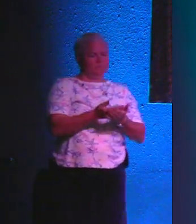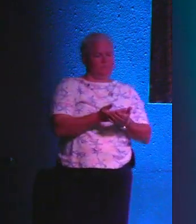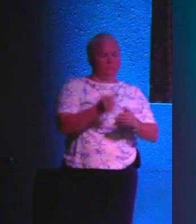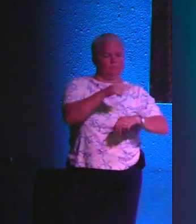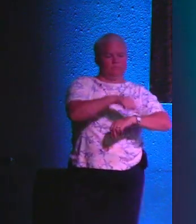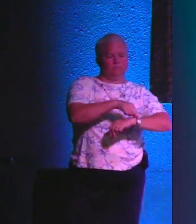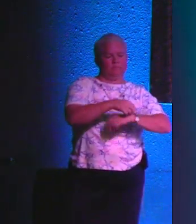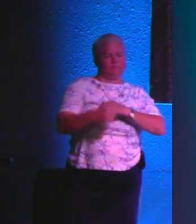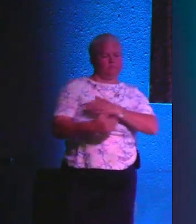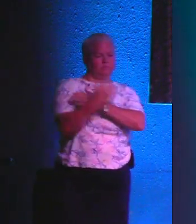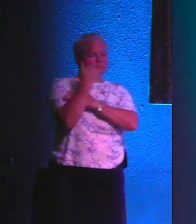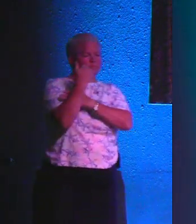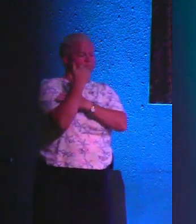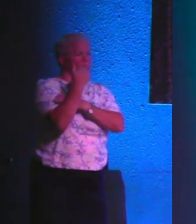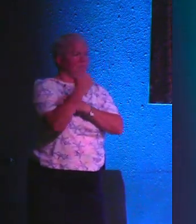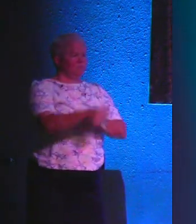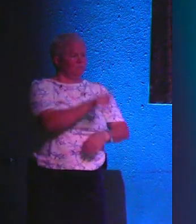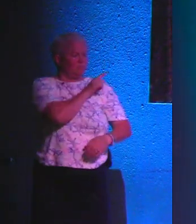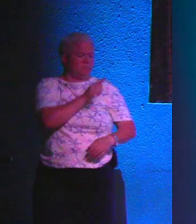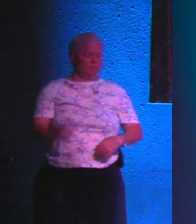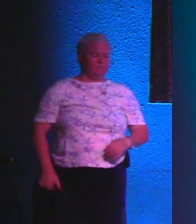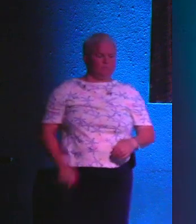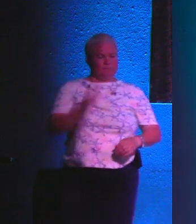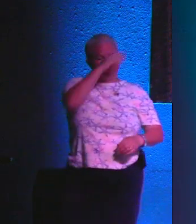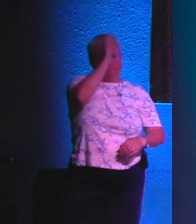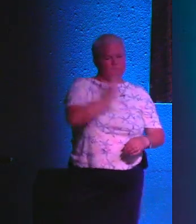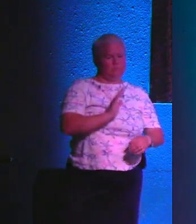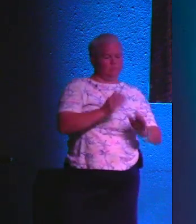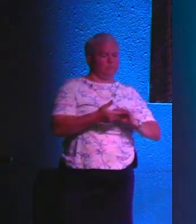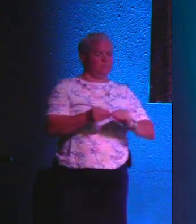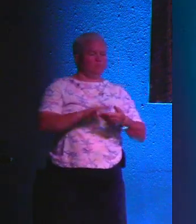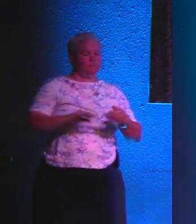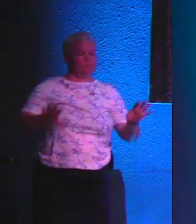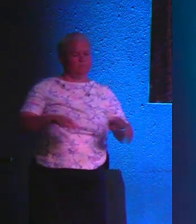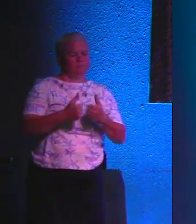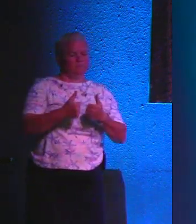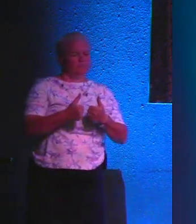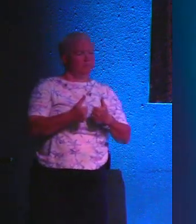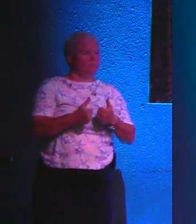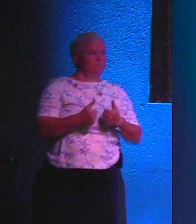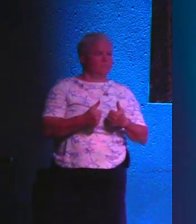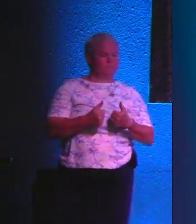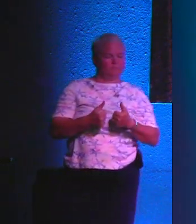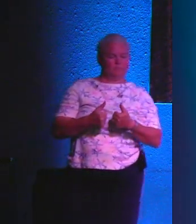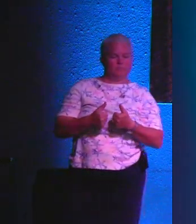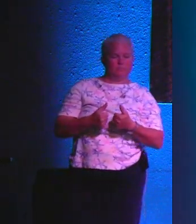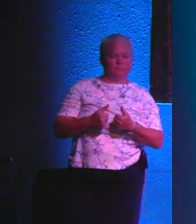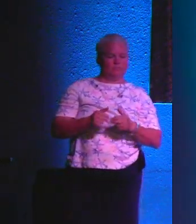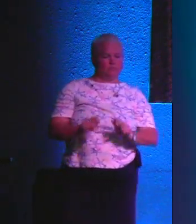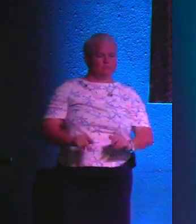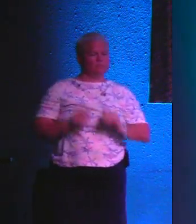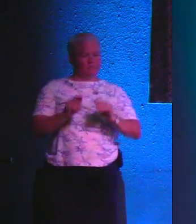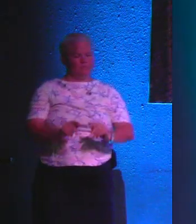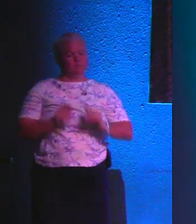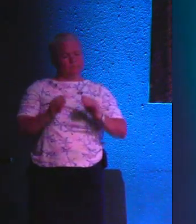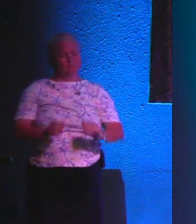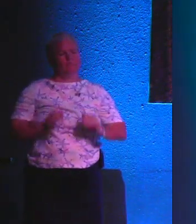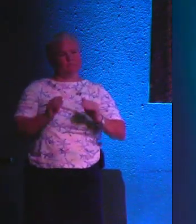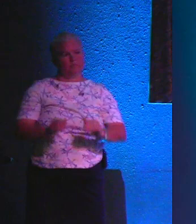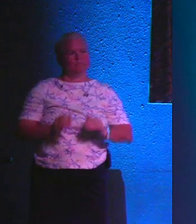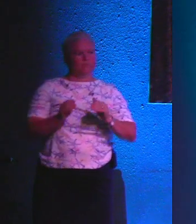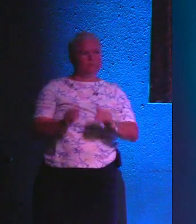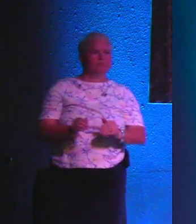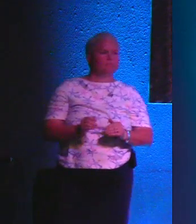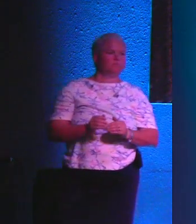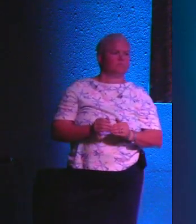We need it this morning. So Lord God, if you are convicting people this morning, if are challenging people this morning, if you are comforting people this